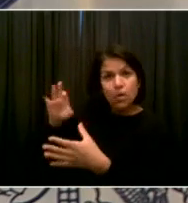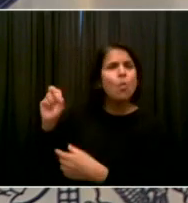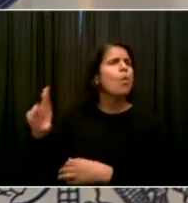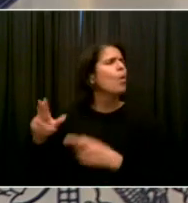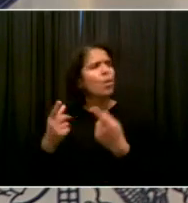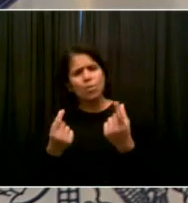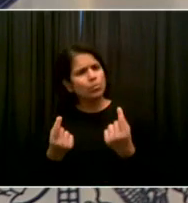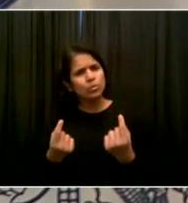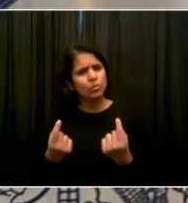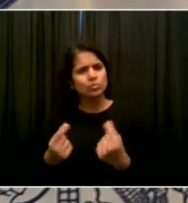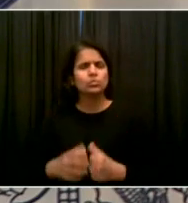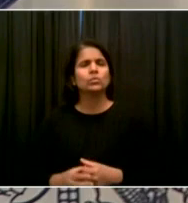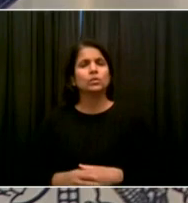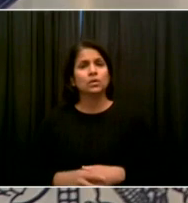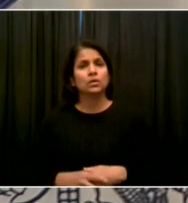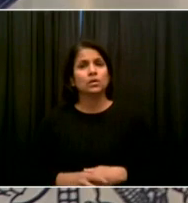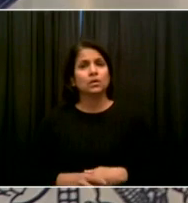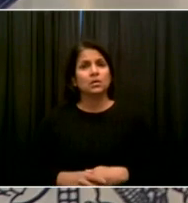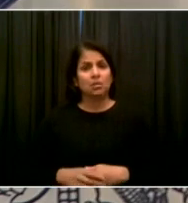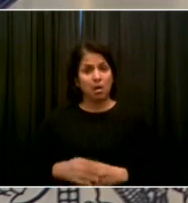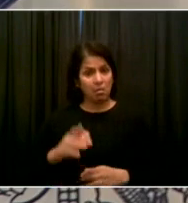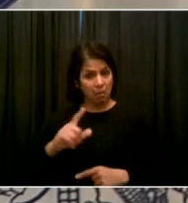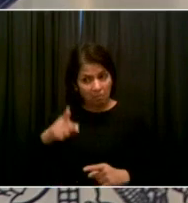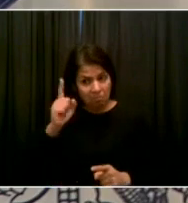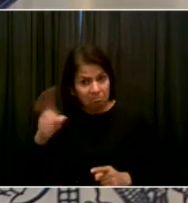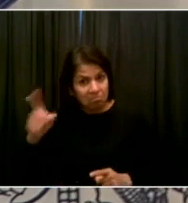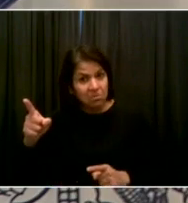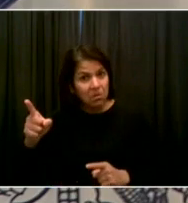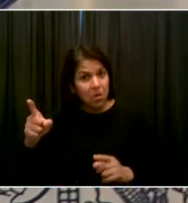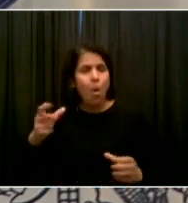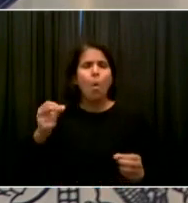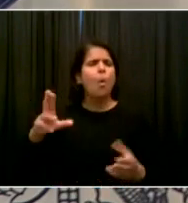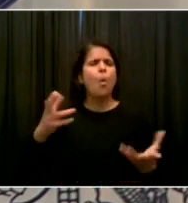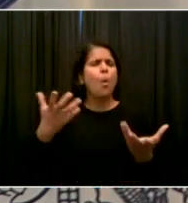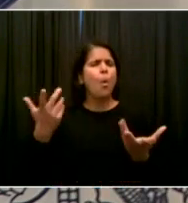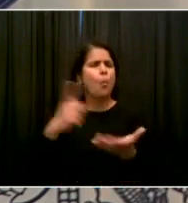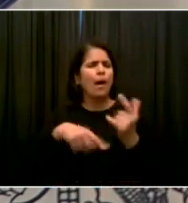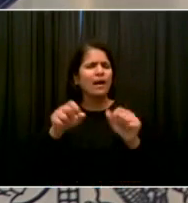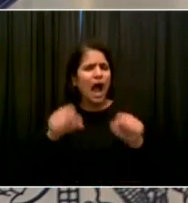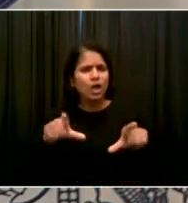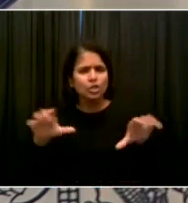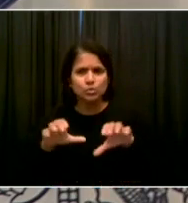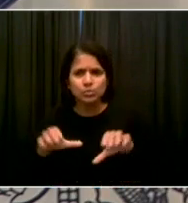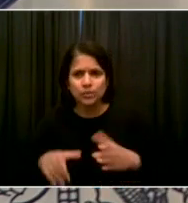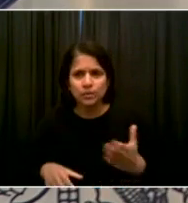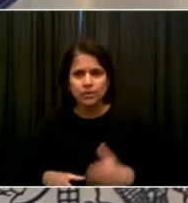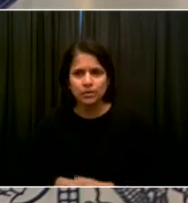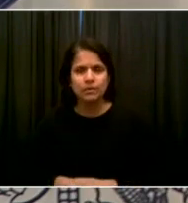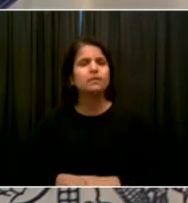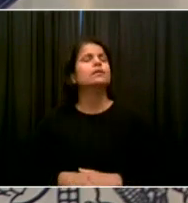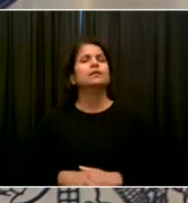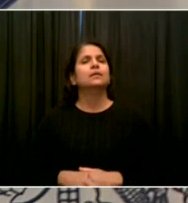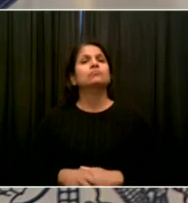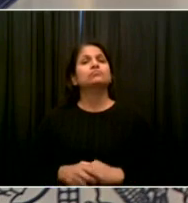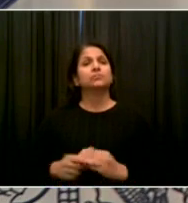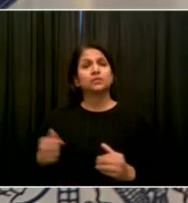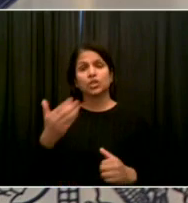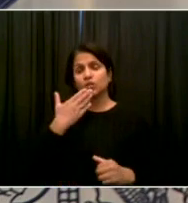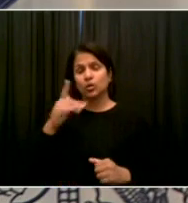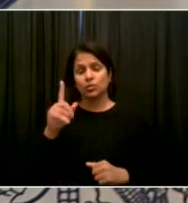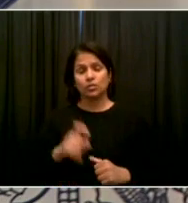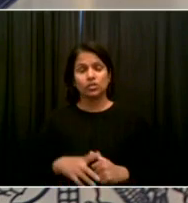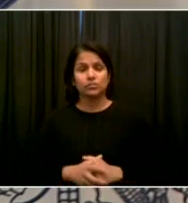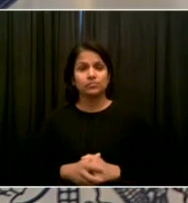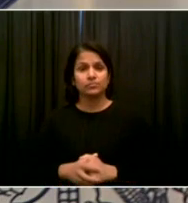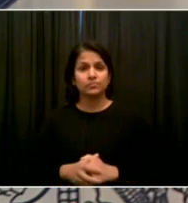from here on out? Or how do you kind of rectify the situation when you do find bad situations? That's a really great question. I'm to turn to Mitch Katz. But let me